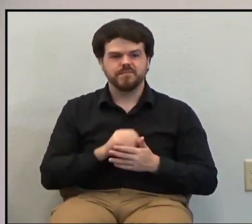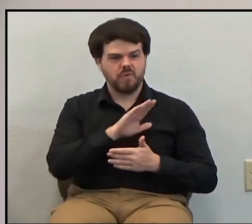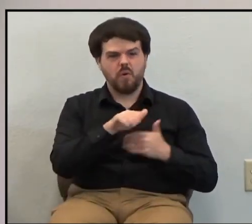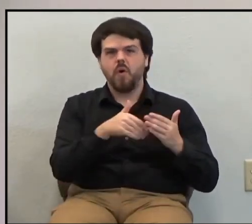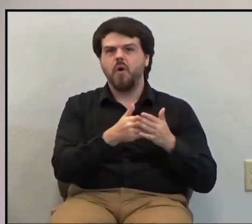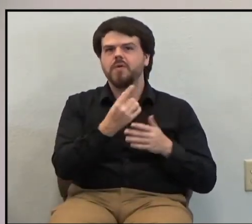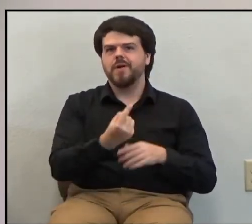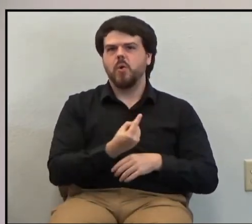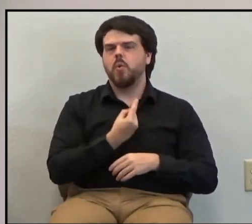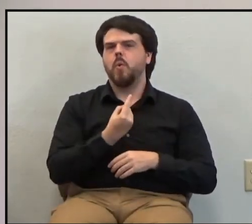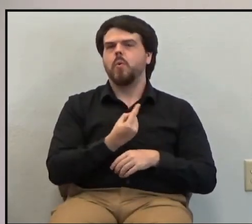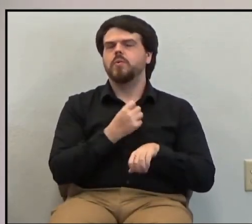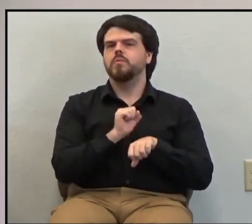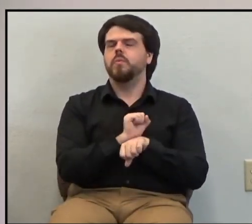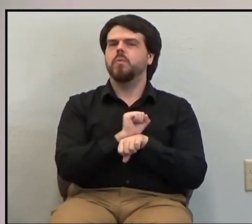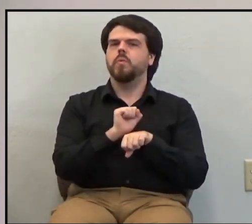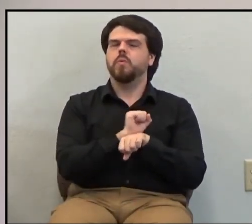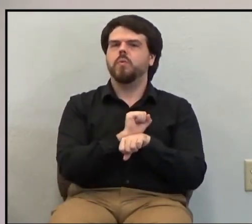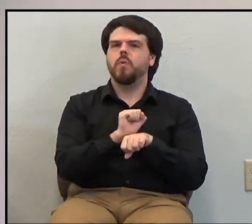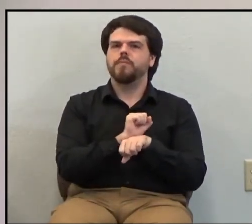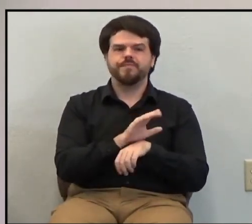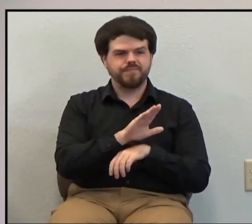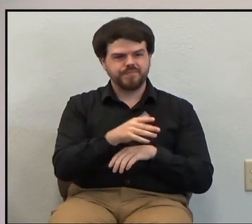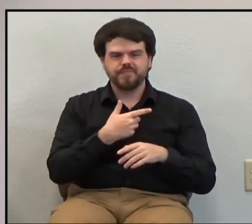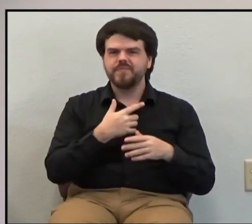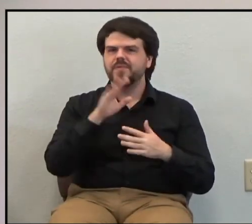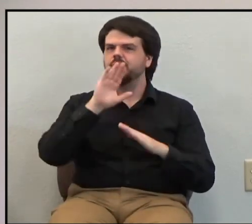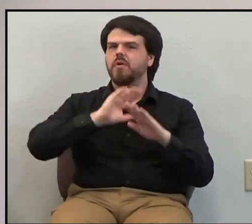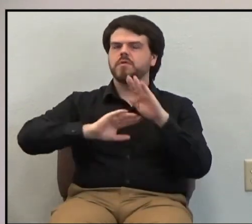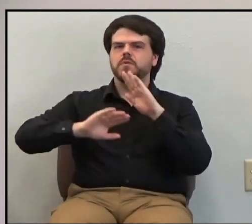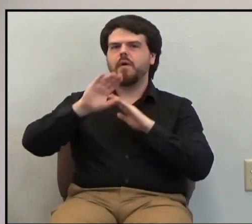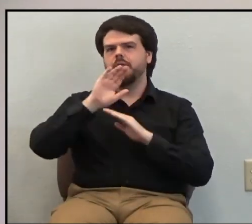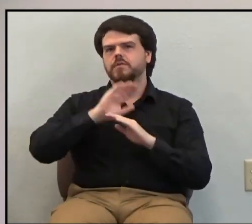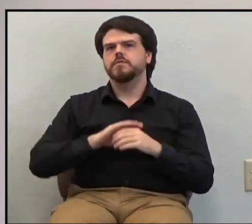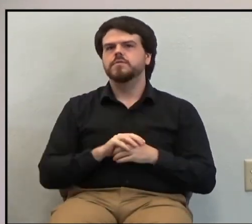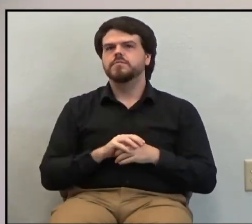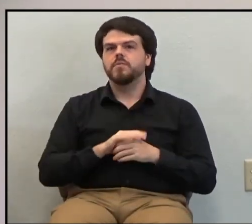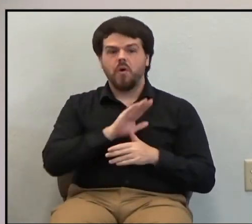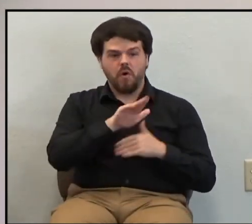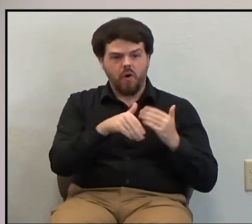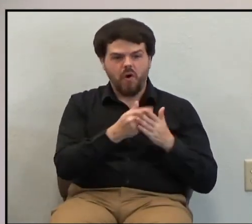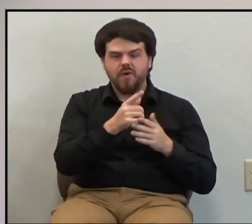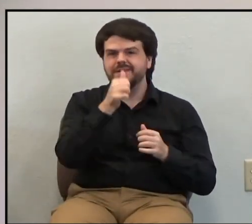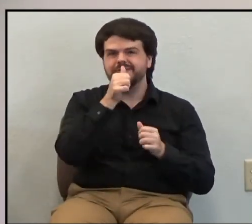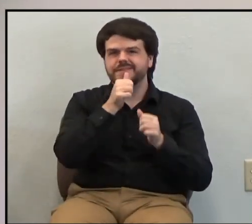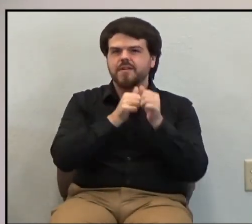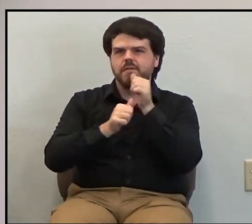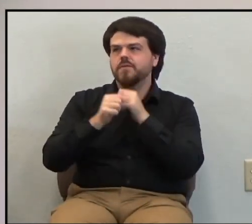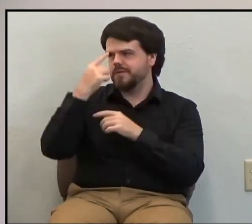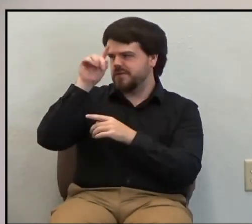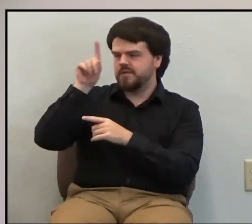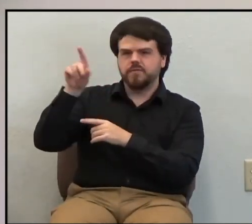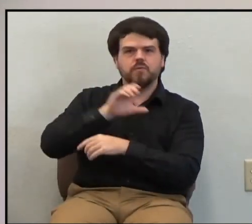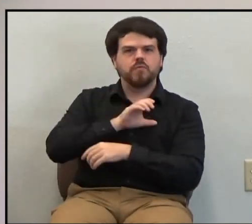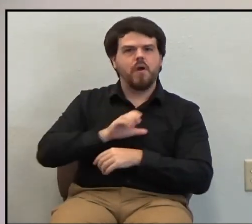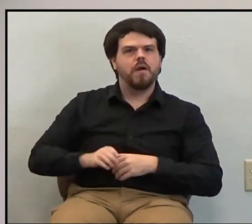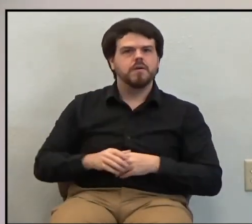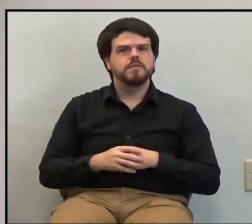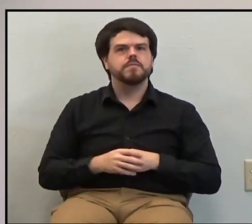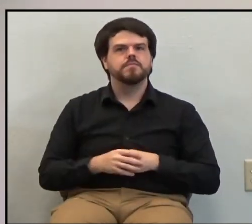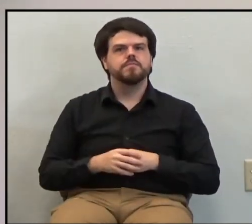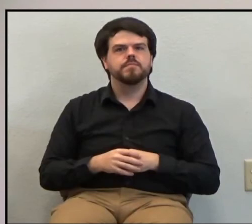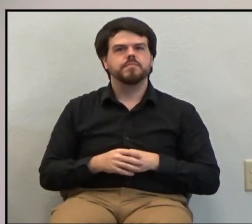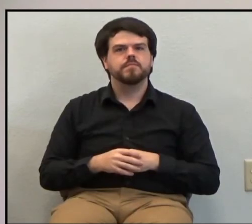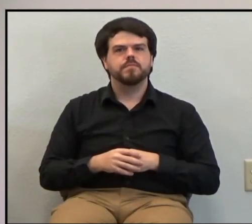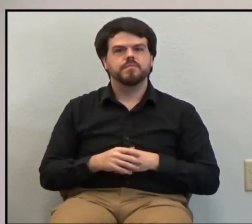their loneliness, all their frustrations, all their suffering for Christ, all